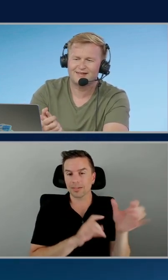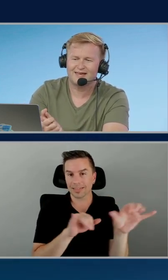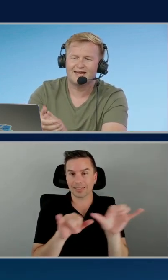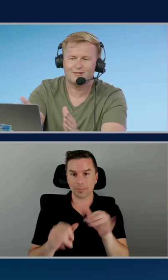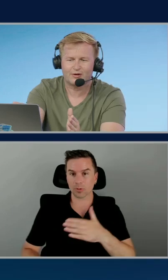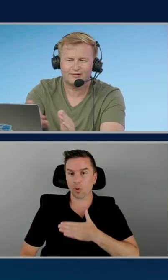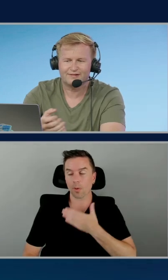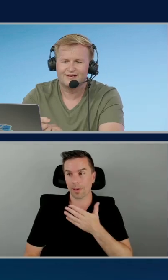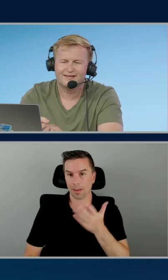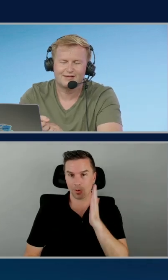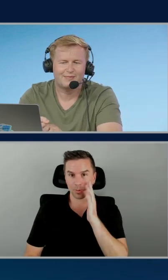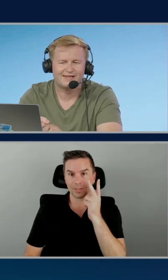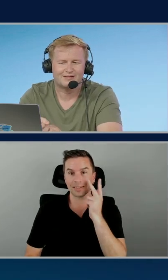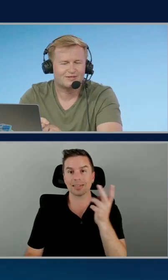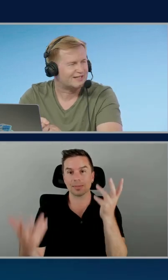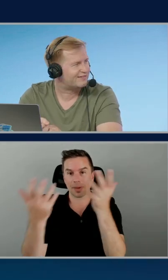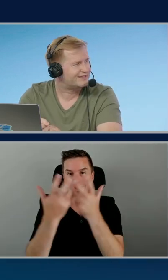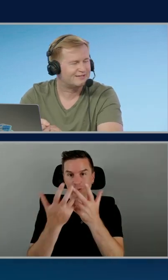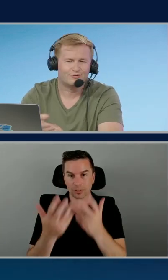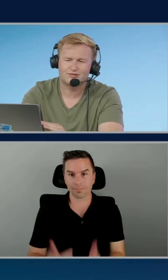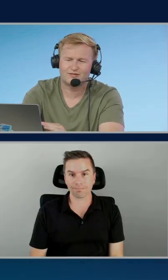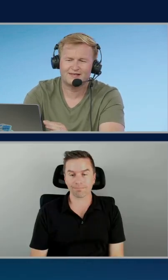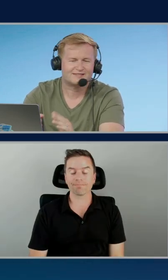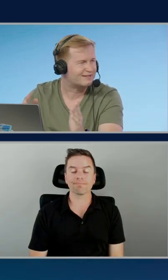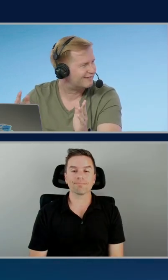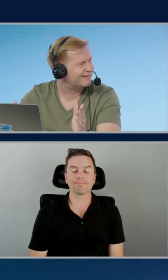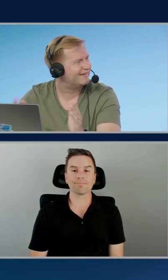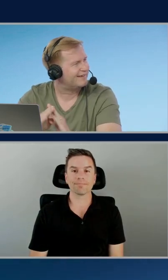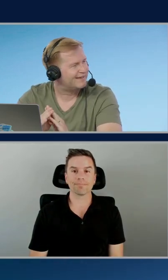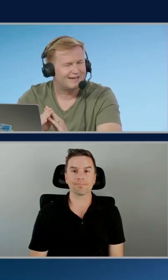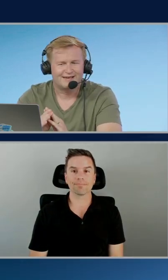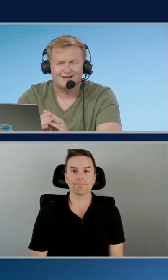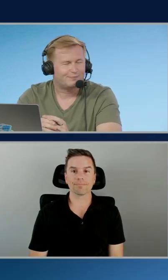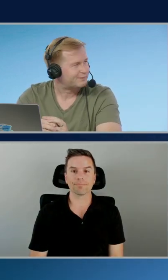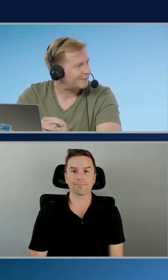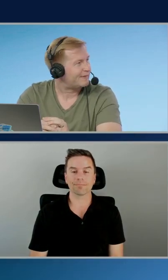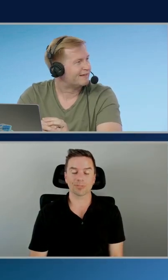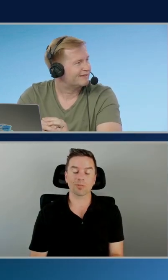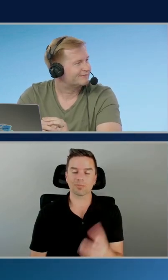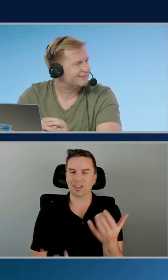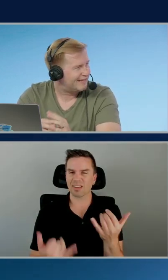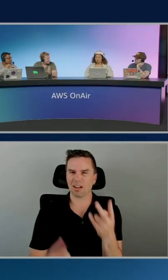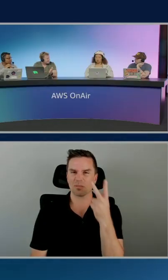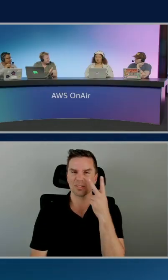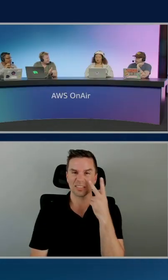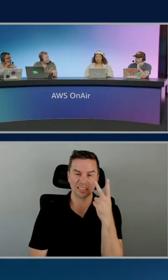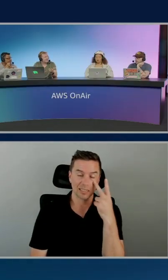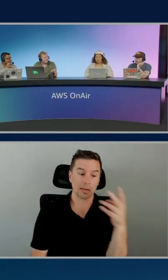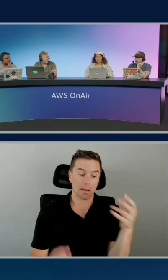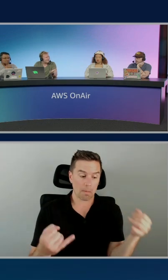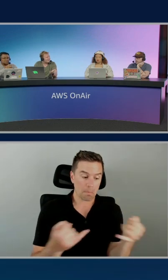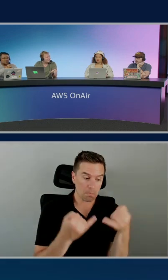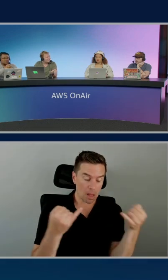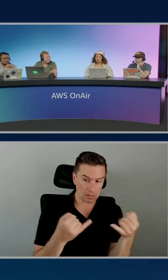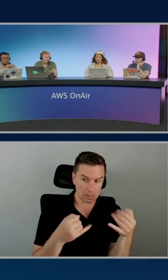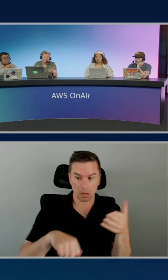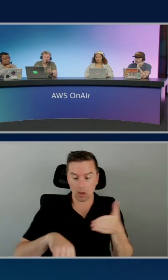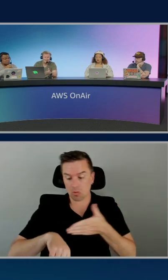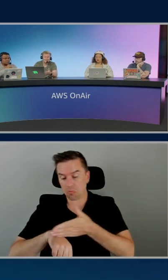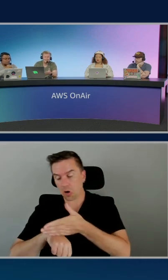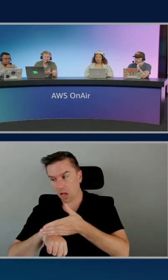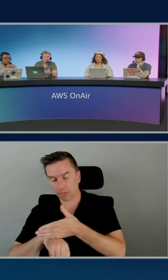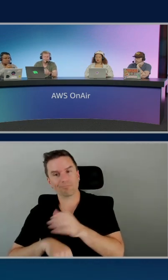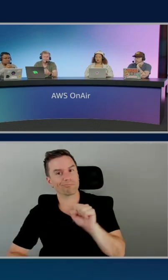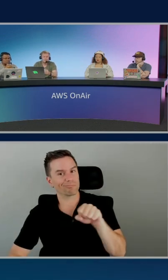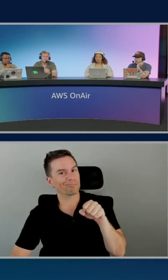Let's see if, and the model, the embedding that we generated also thinks that- The pasta is bread based. Yes. Yeah. I guess for the ingredients it is.